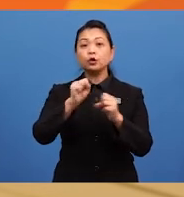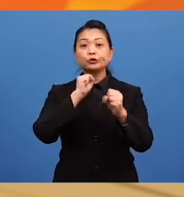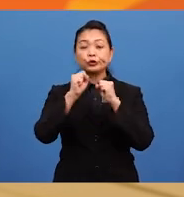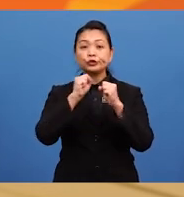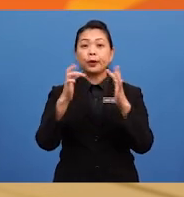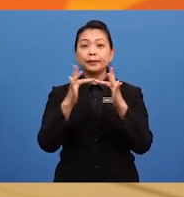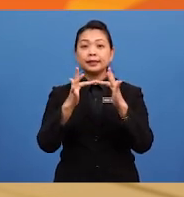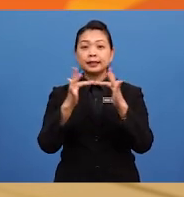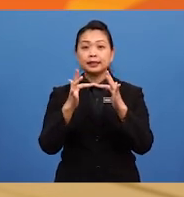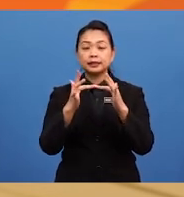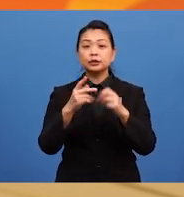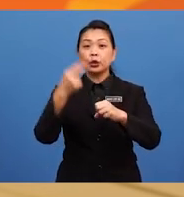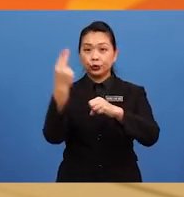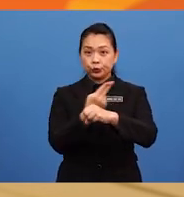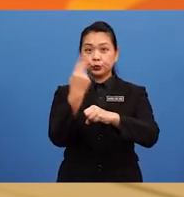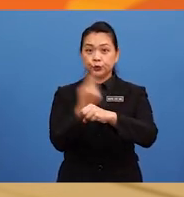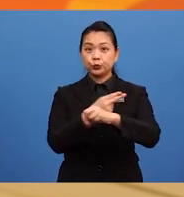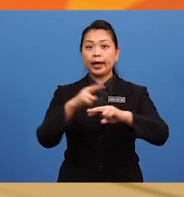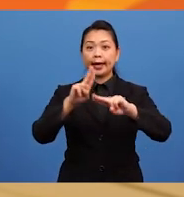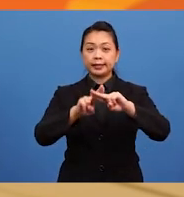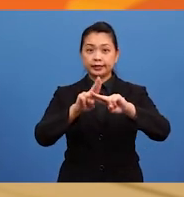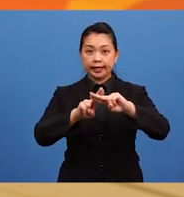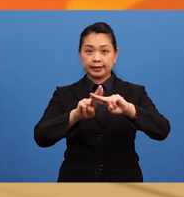And don't forget to use these hashtags!